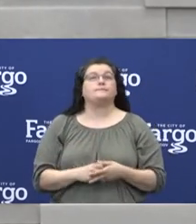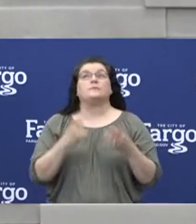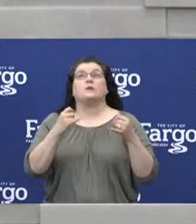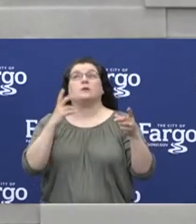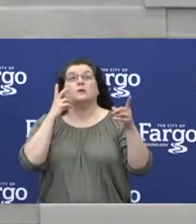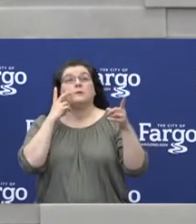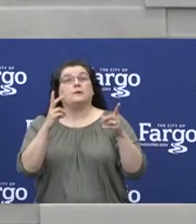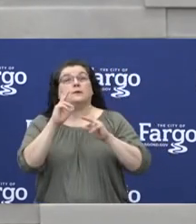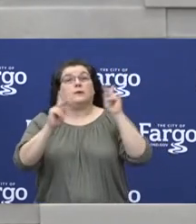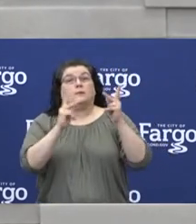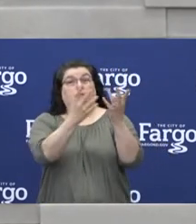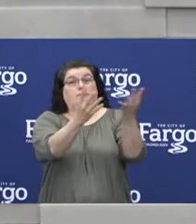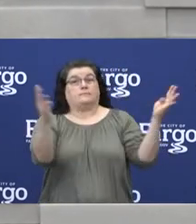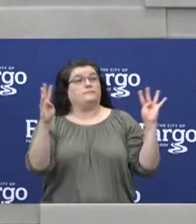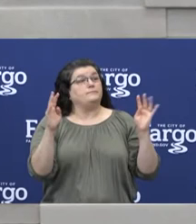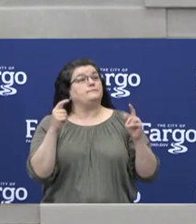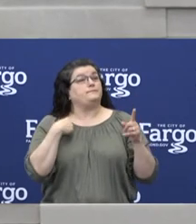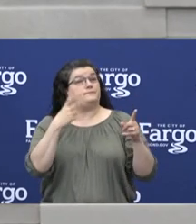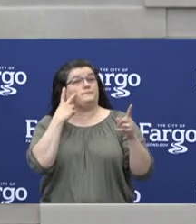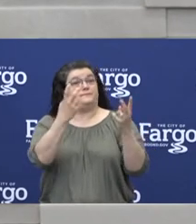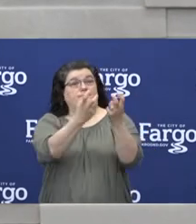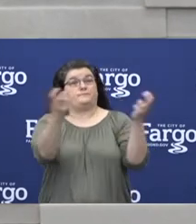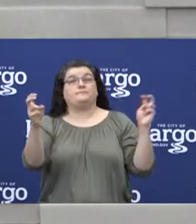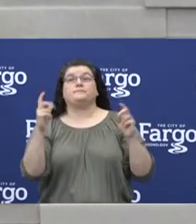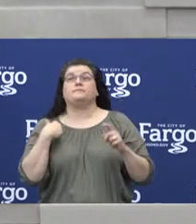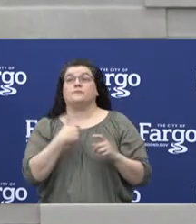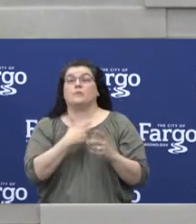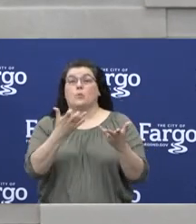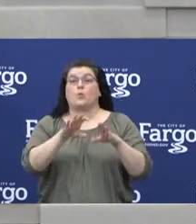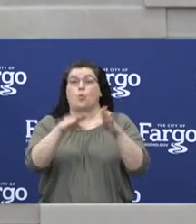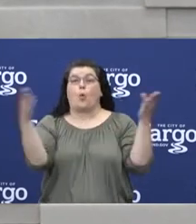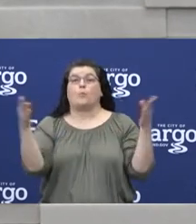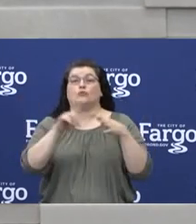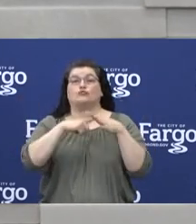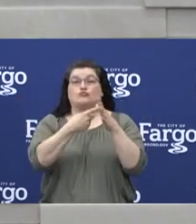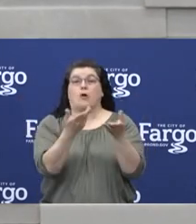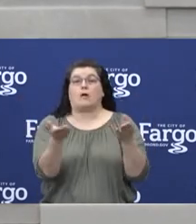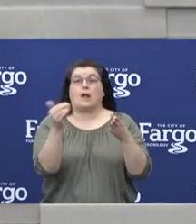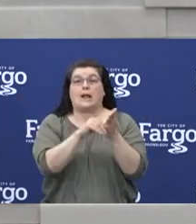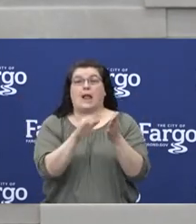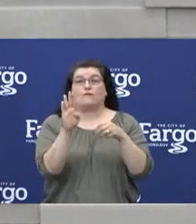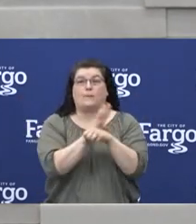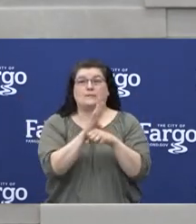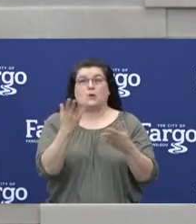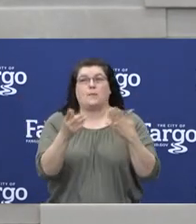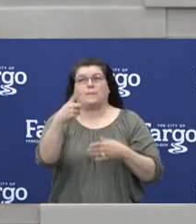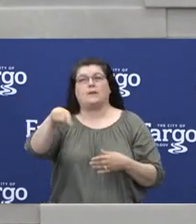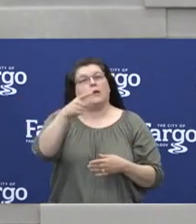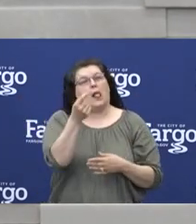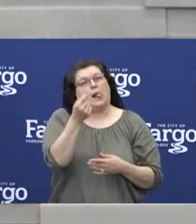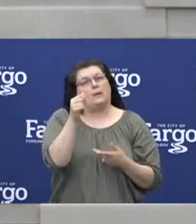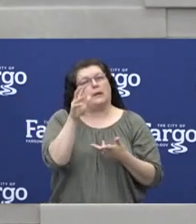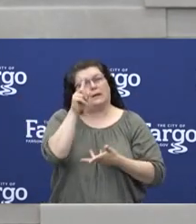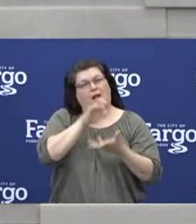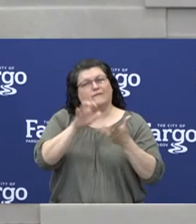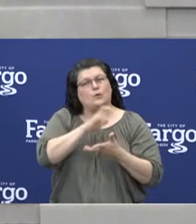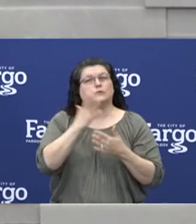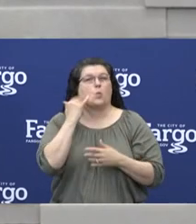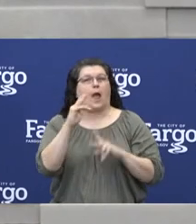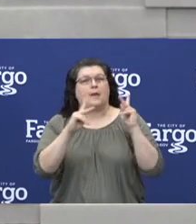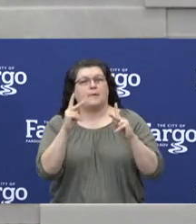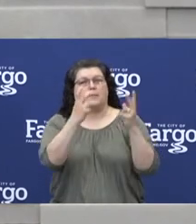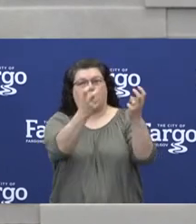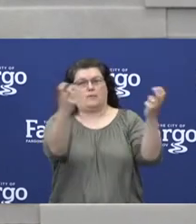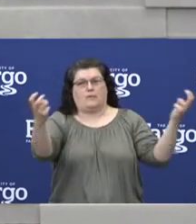you'll see people in the room, because we're trying to open up because we're restarting businesses. So, I think you might be a little confused, new players at the table right now.